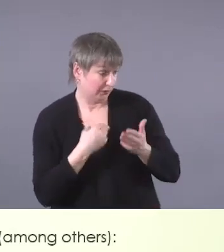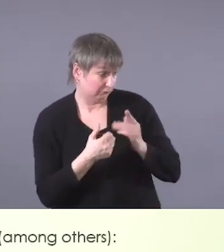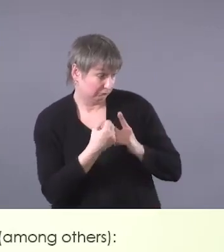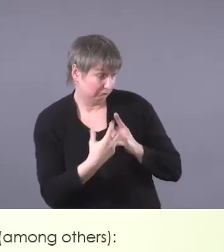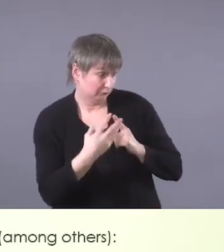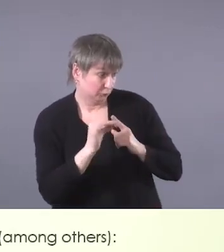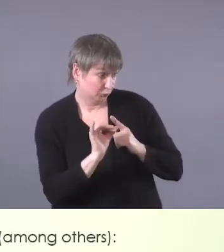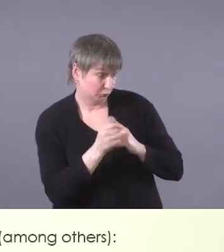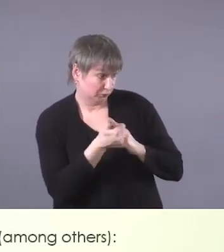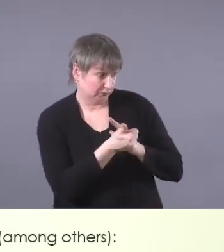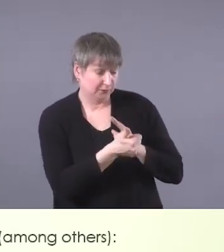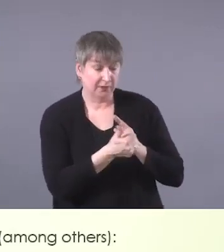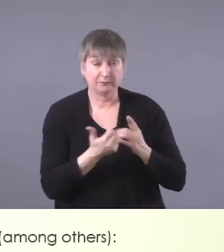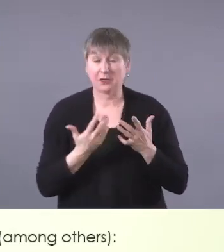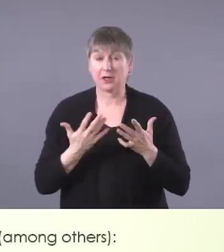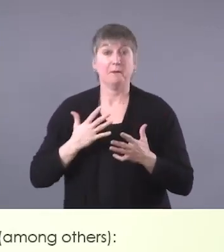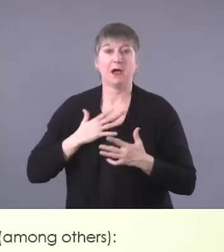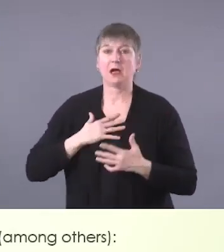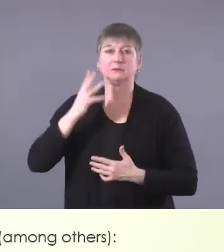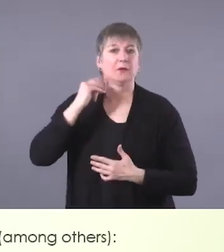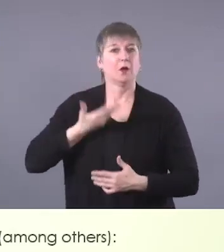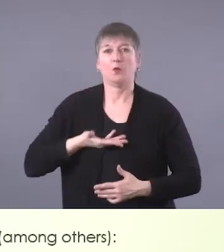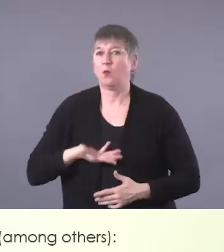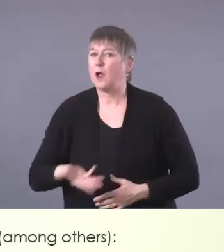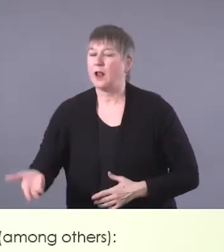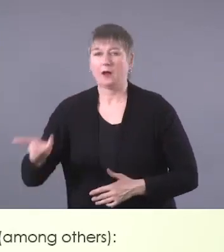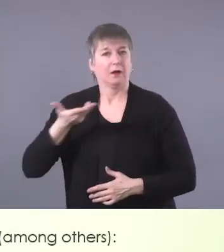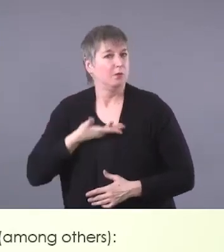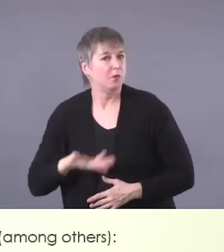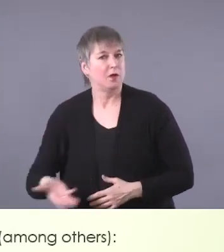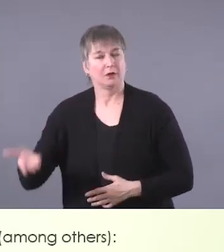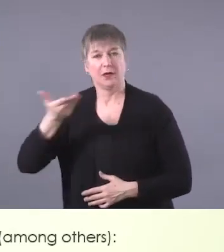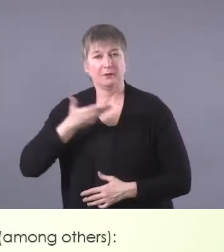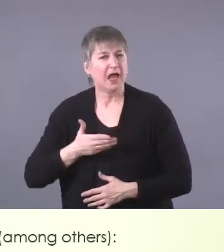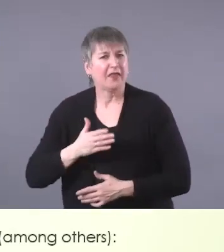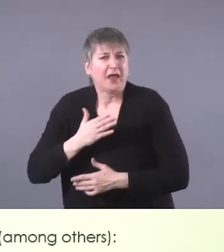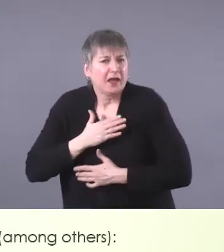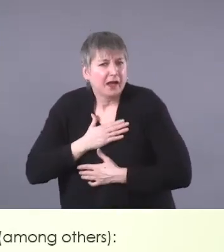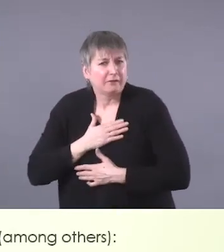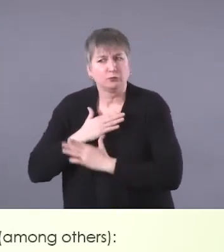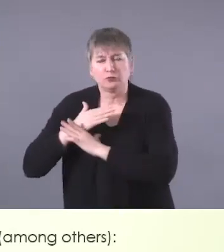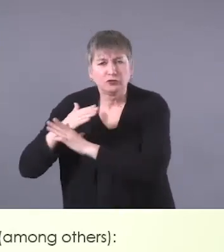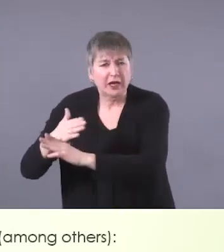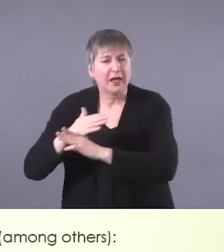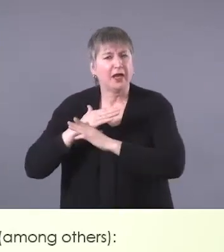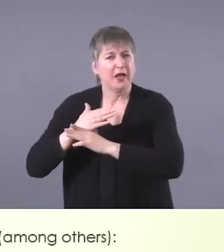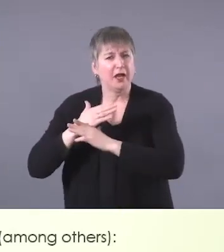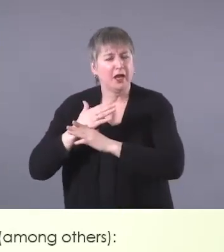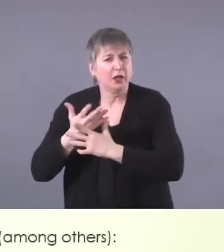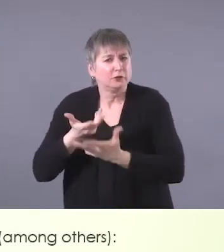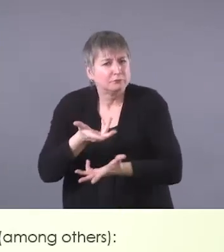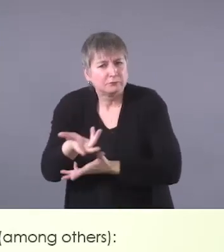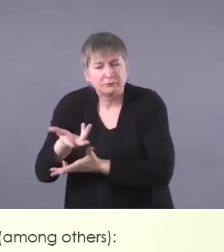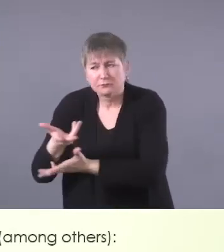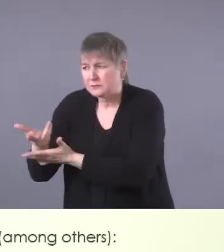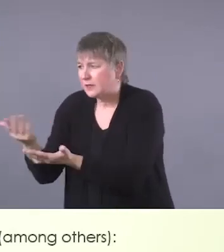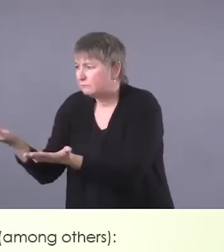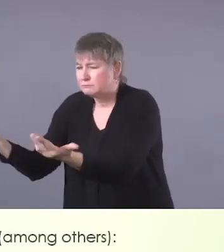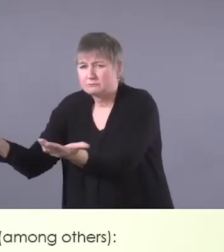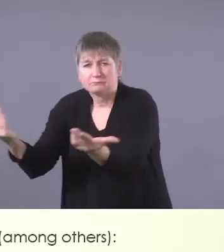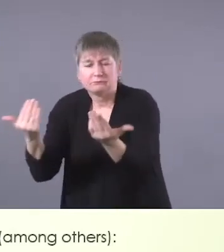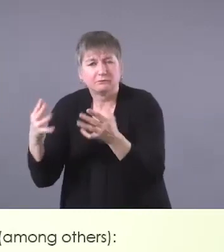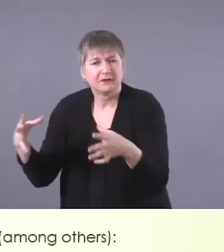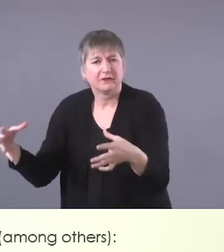too, but they're very welcoming and they love to share and engage others in their